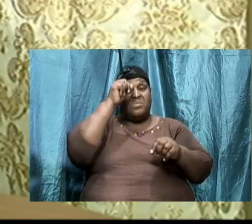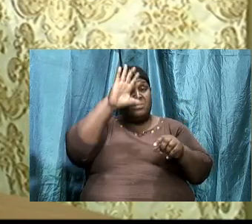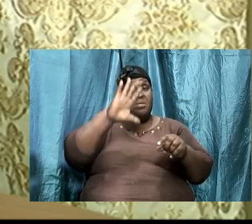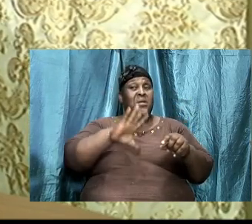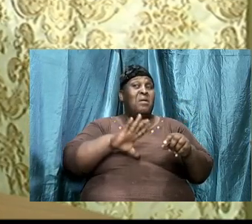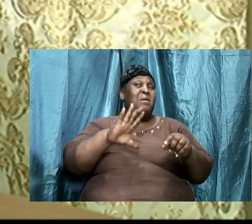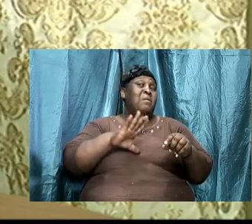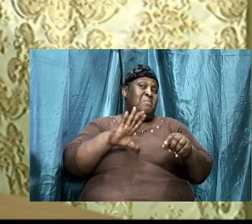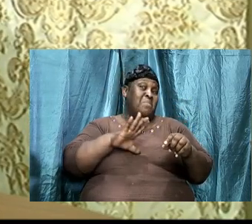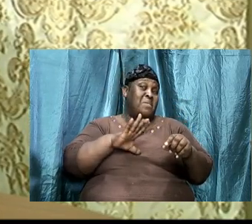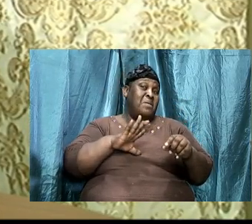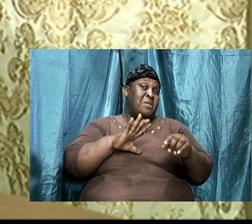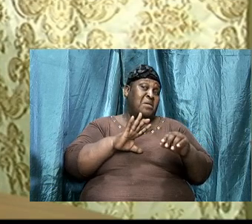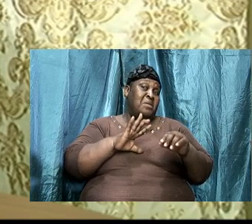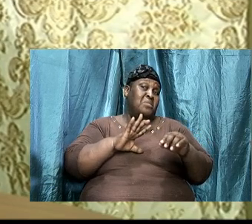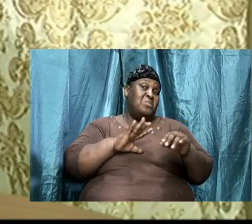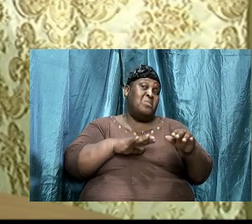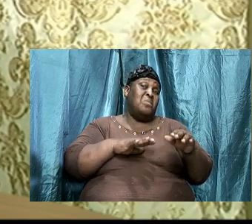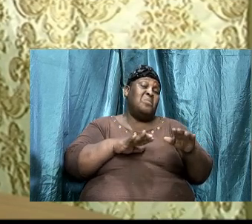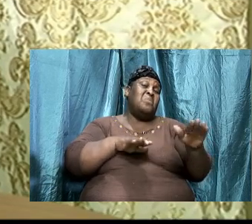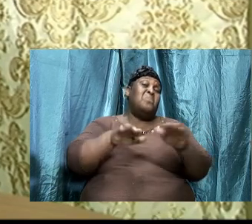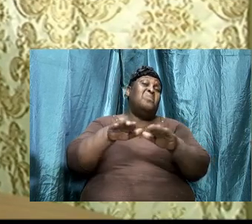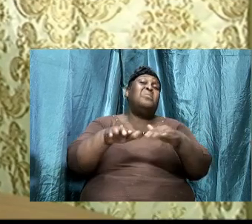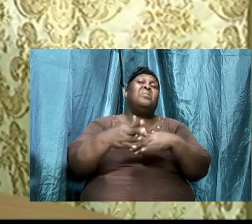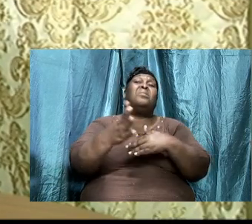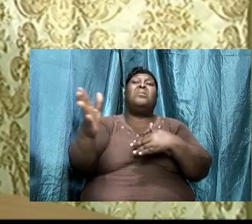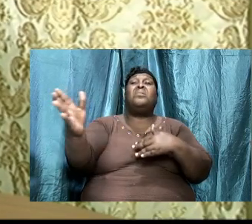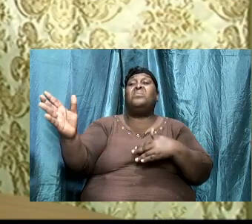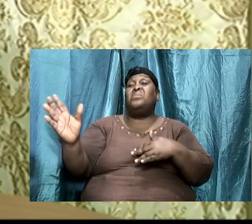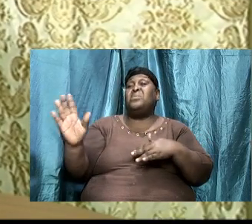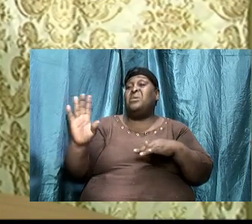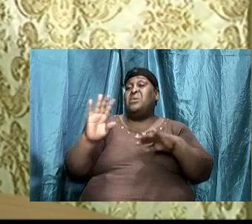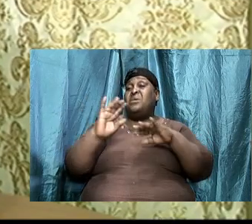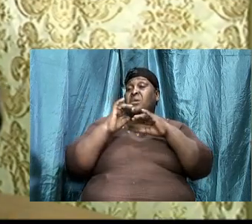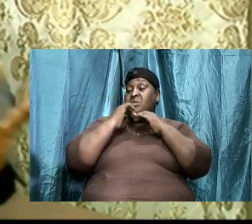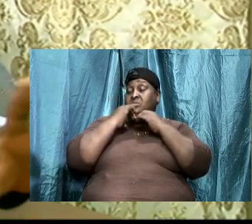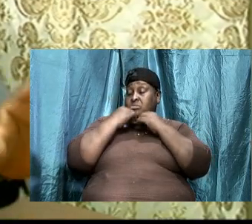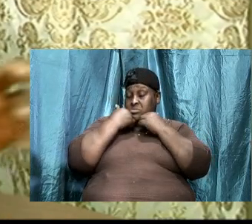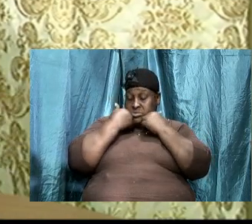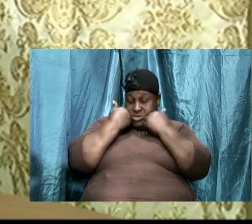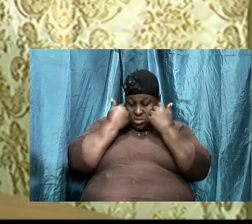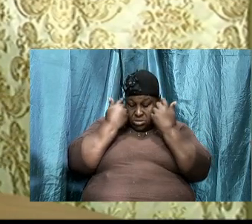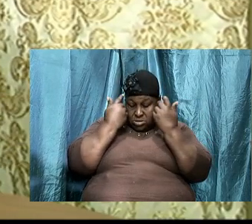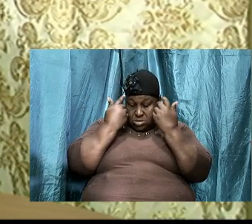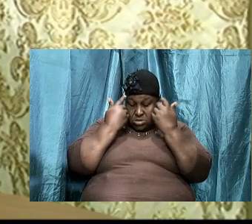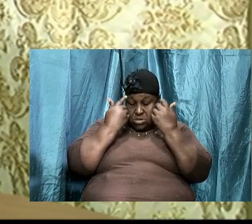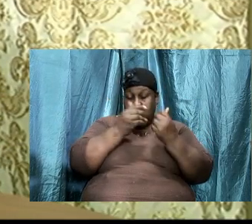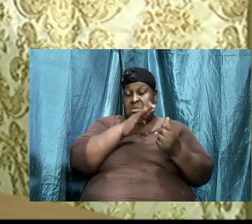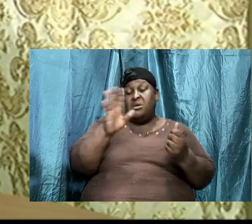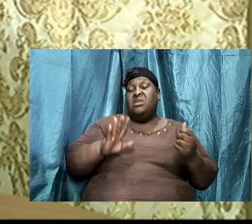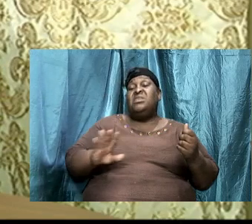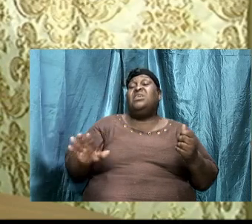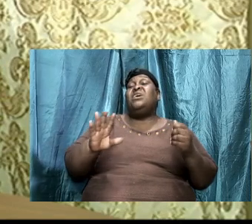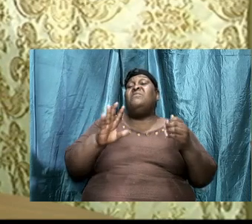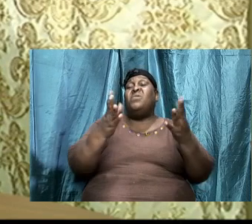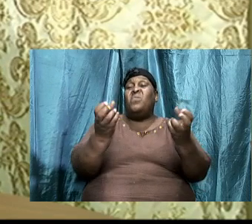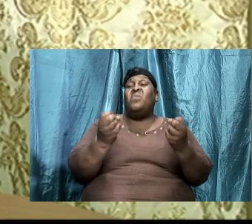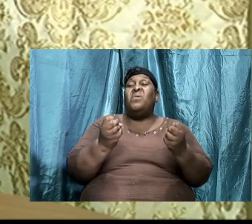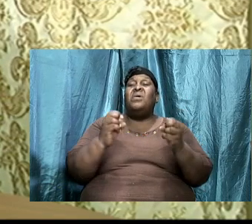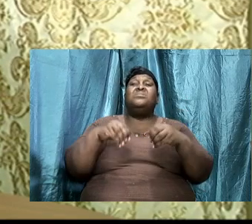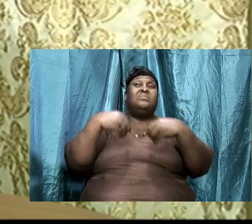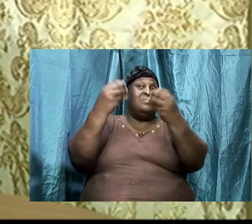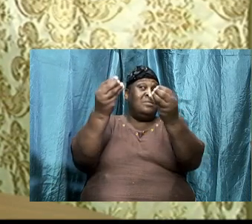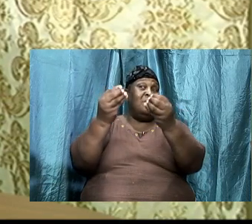choosing the possession rather than giving up that one thing. And tonight,